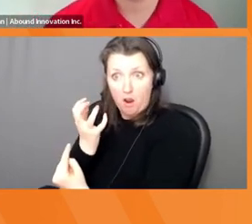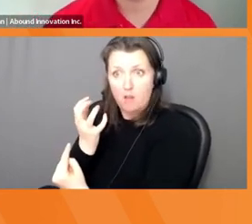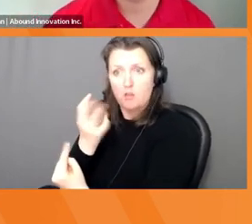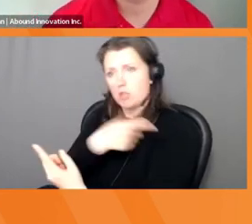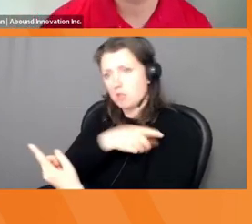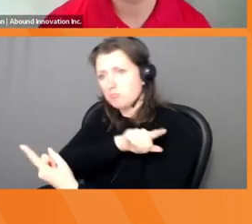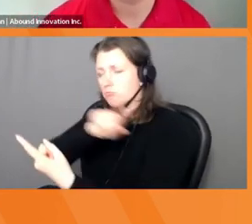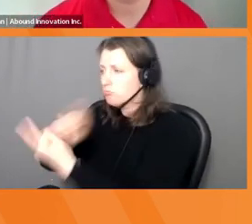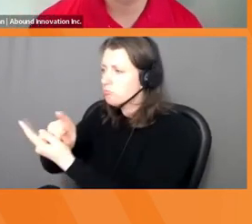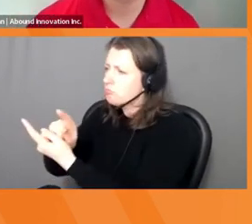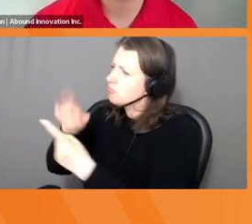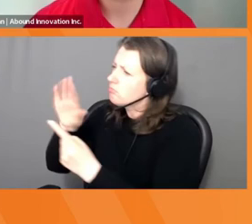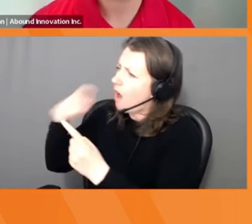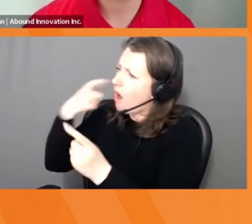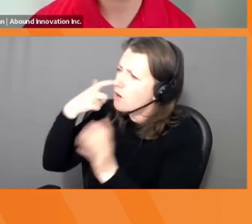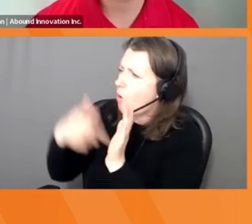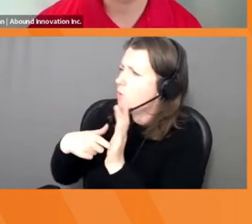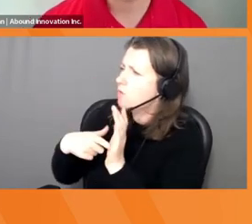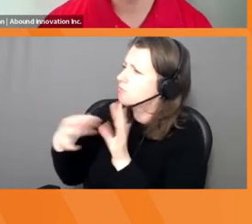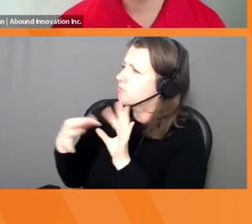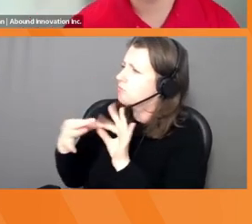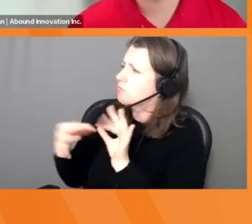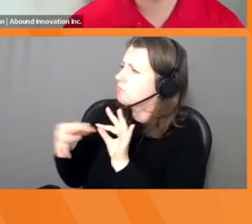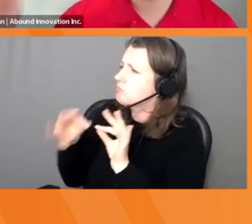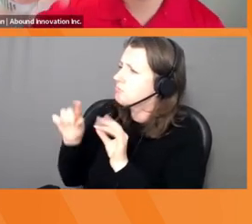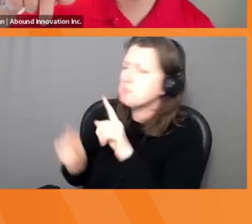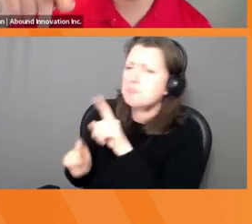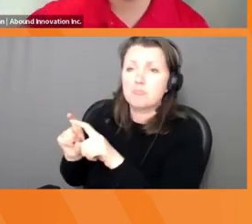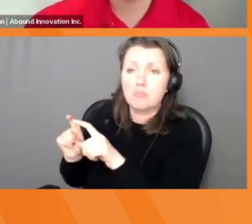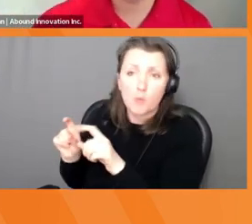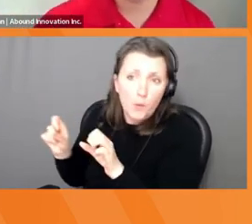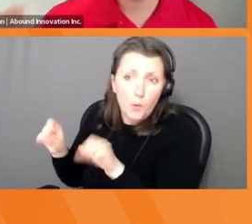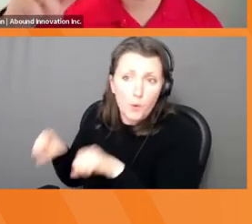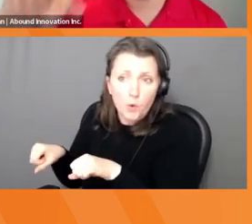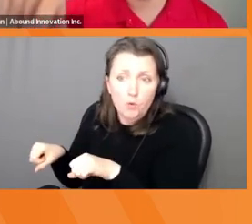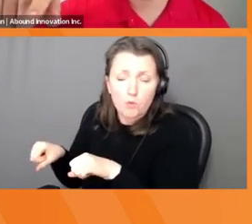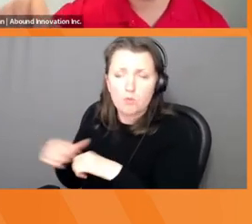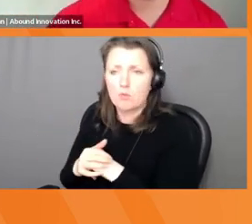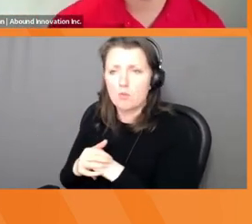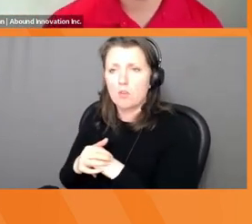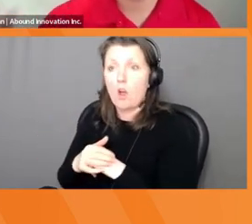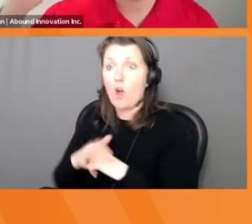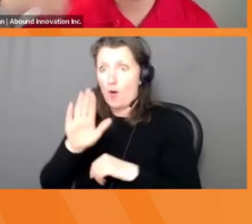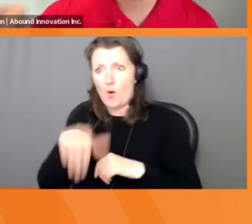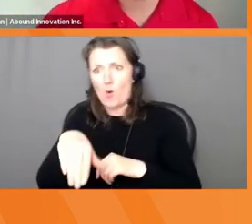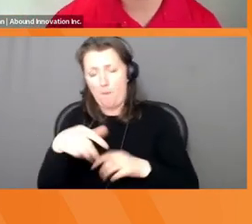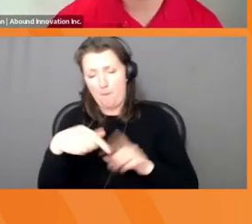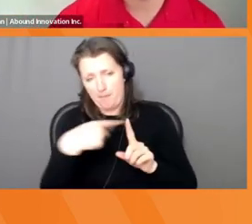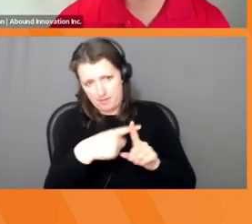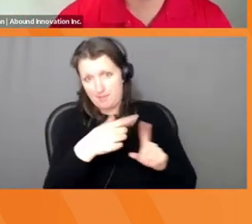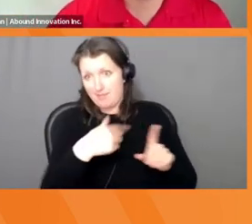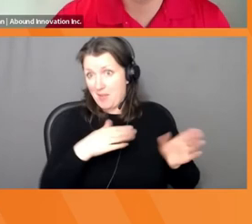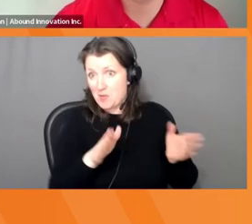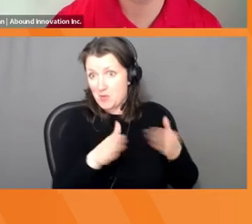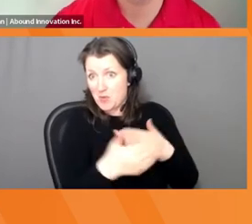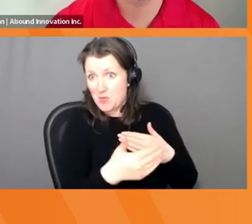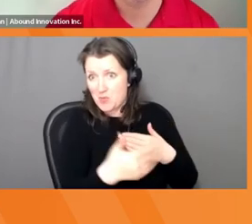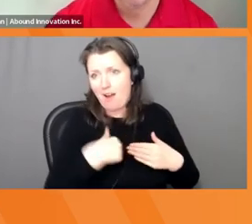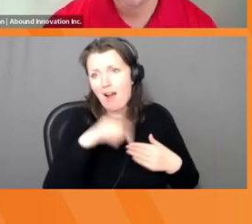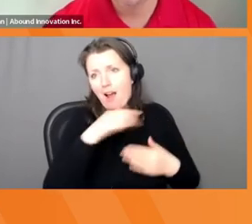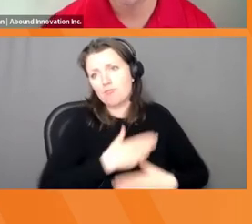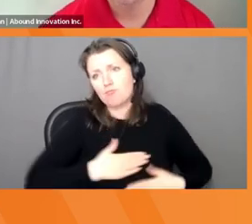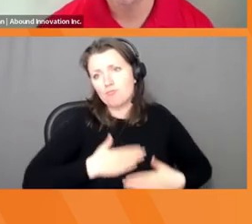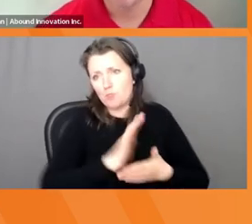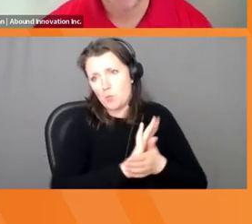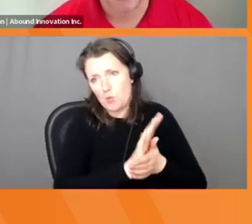who that person person is. Um, oh yeah, by the way, I do like movies and I'm a sound person. That's why I have big speakers. Cause I like really good